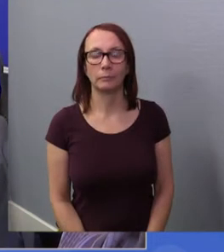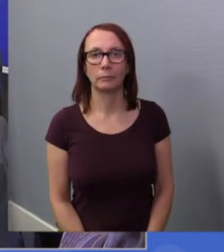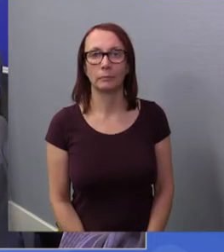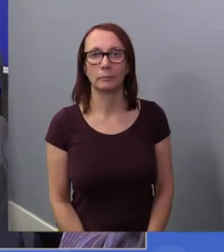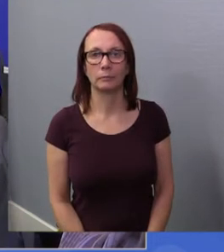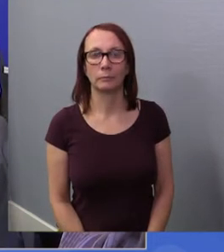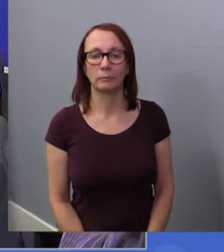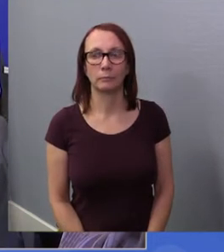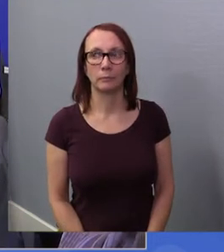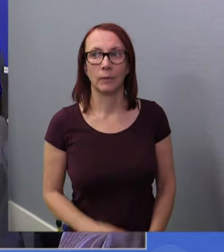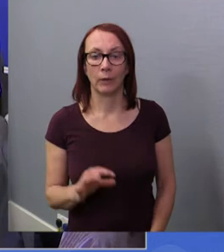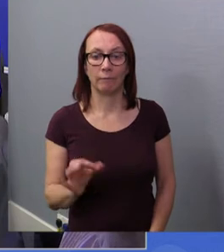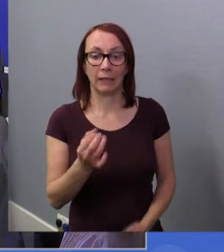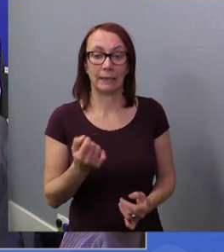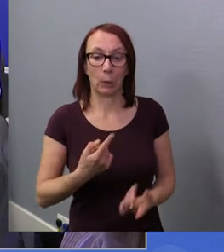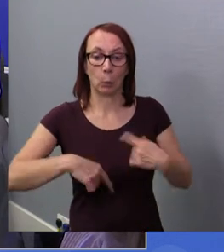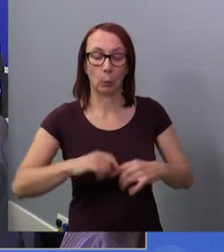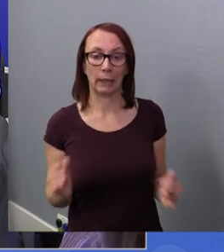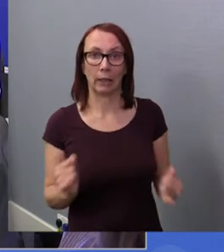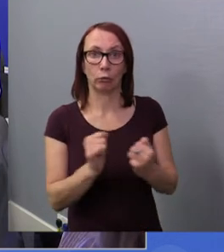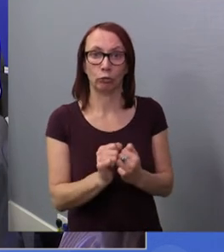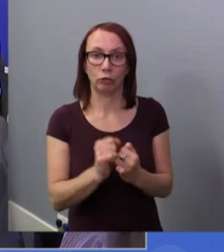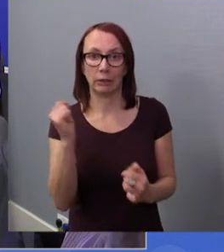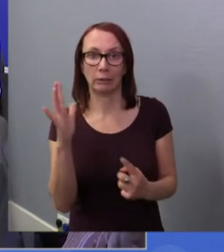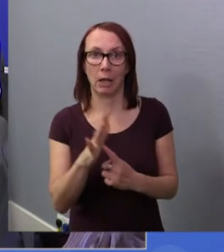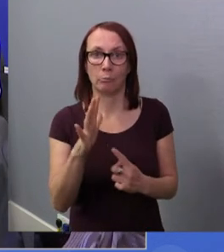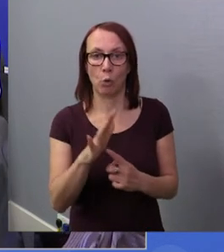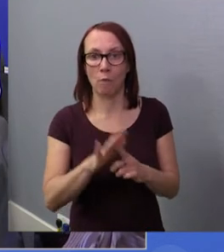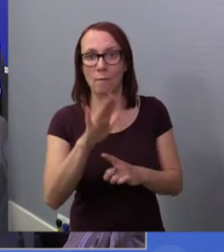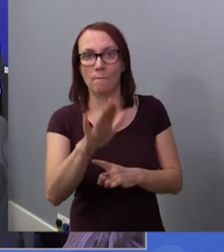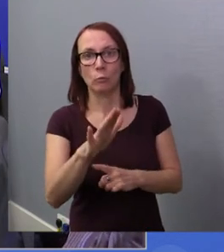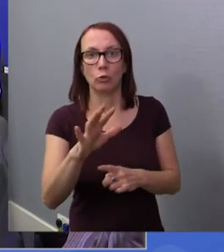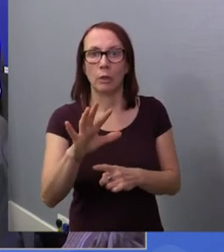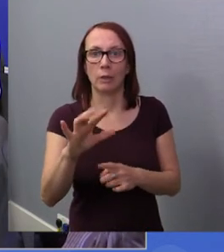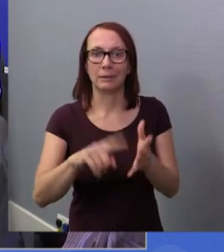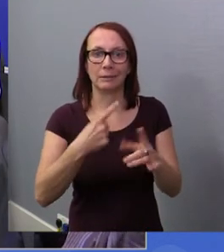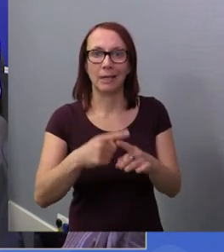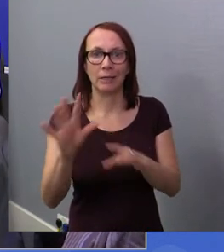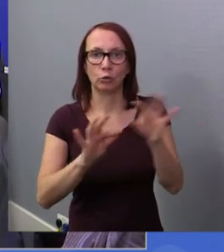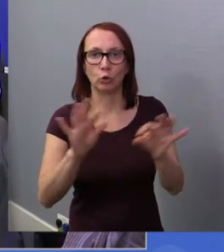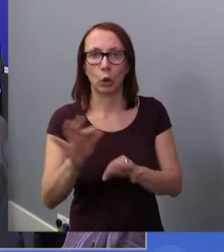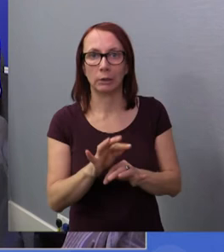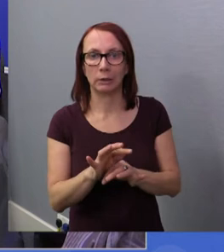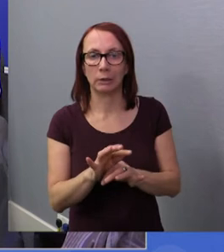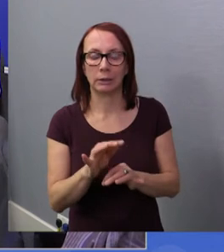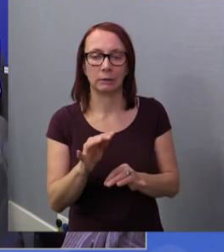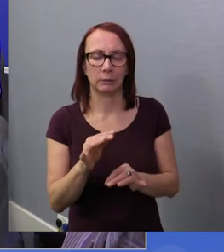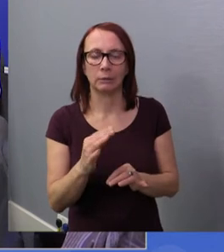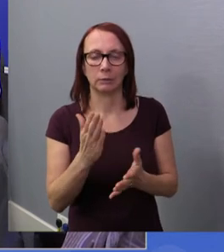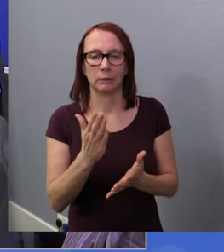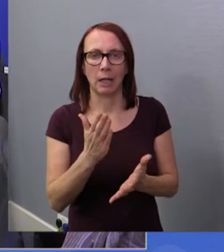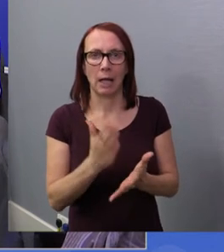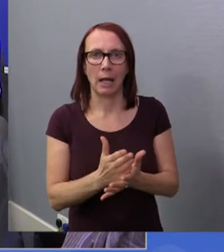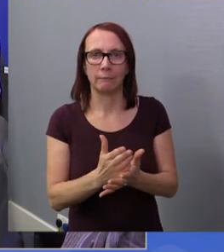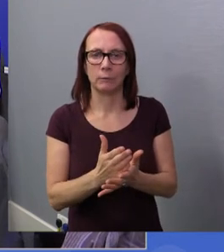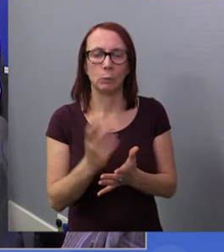The finding that we agree is important in considering Scotland's finances and tax choices is, much like other tables, we found that we need to build or